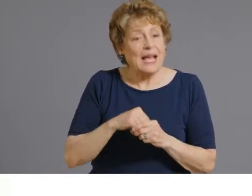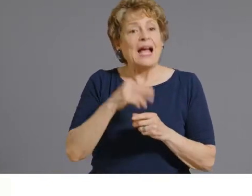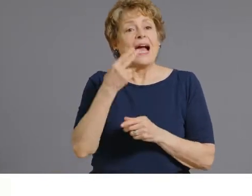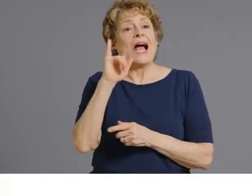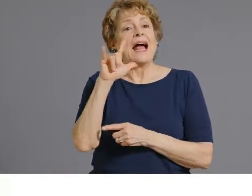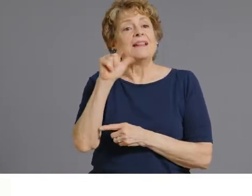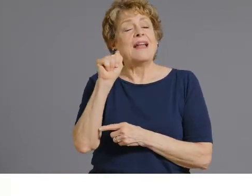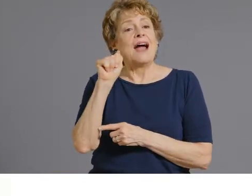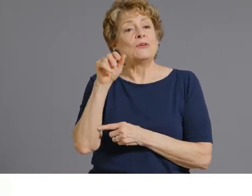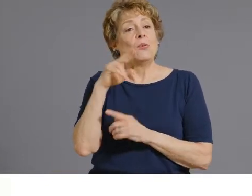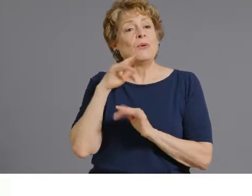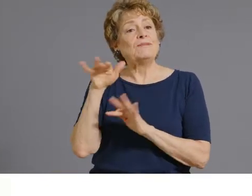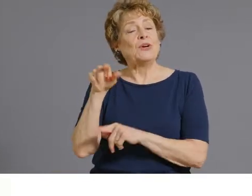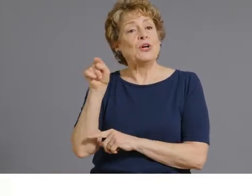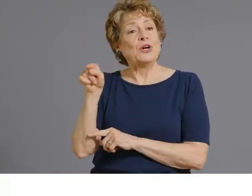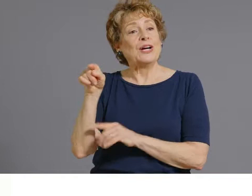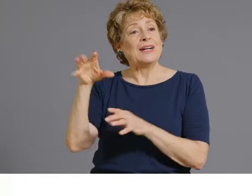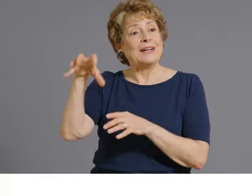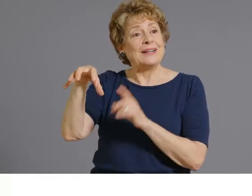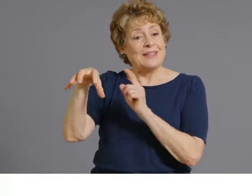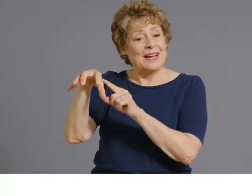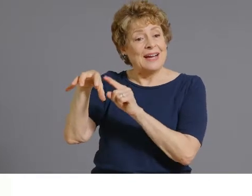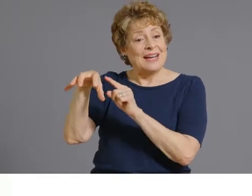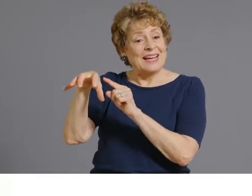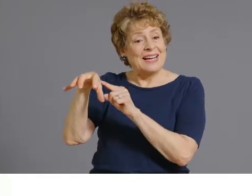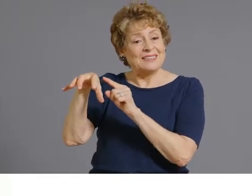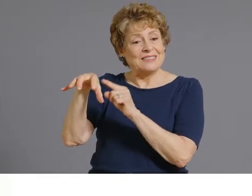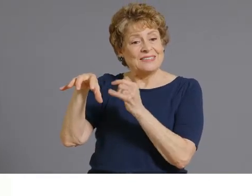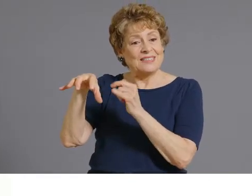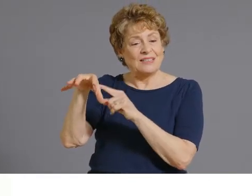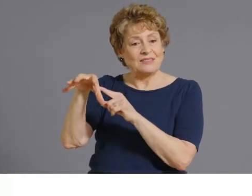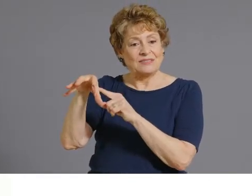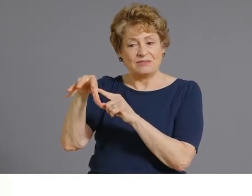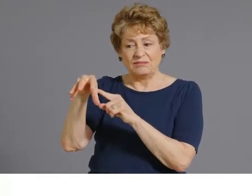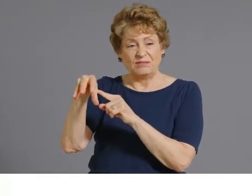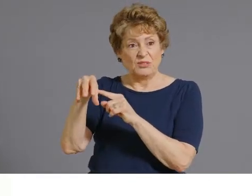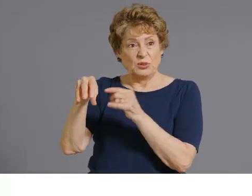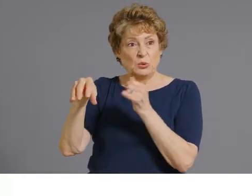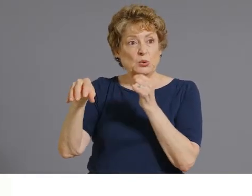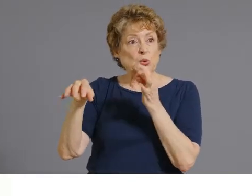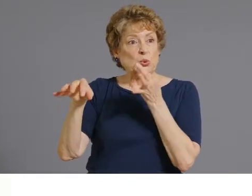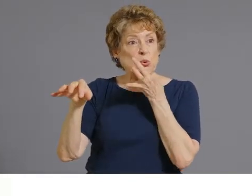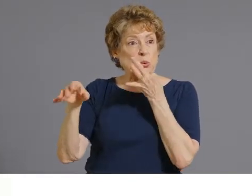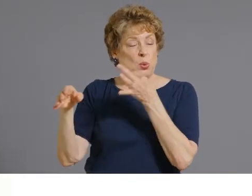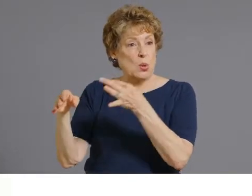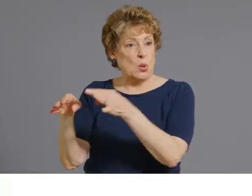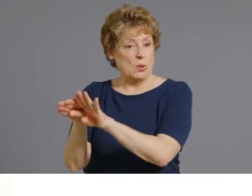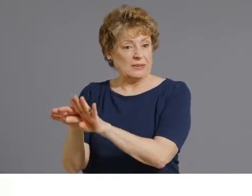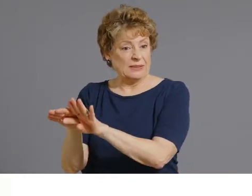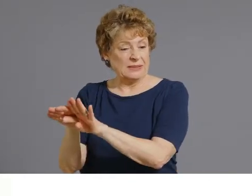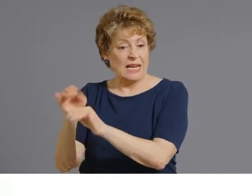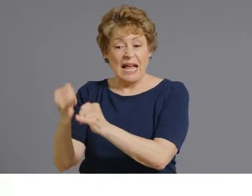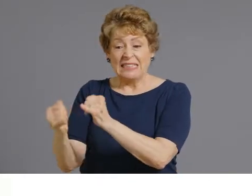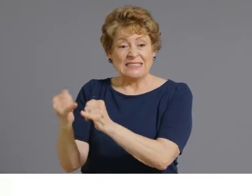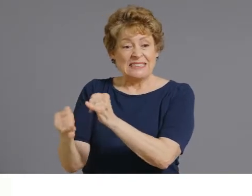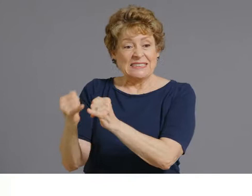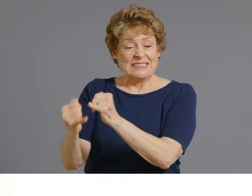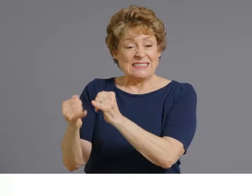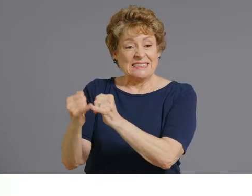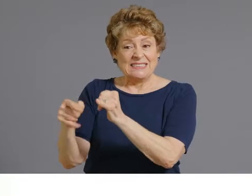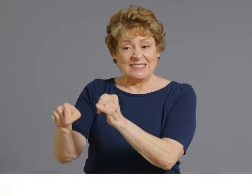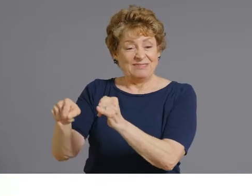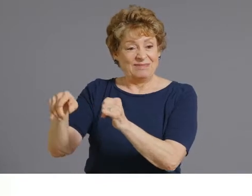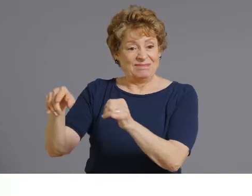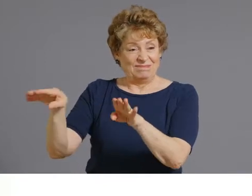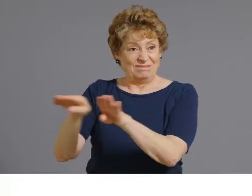where they had events. That will be the last state site in operation. It will close